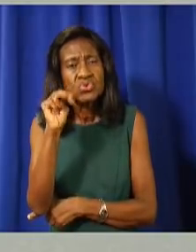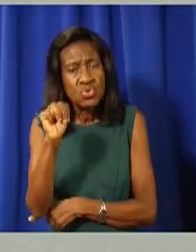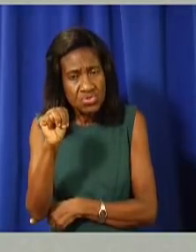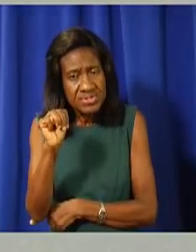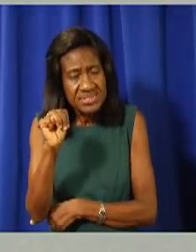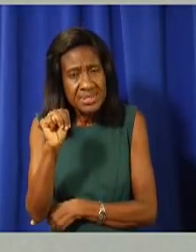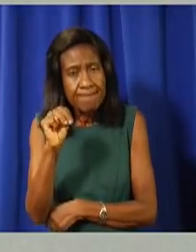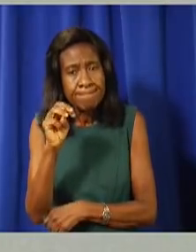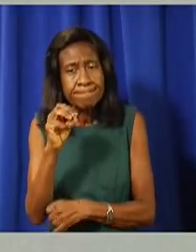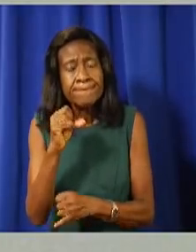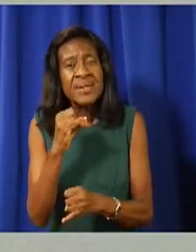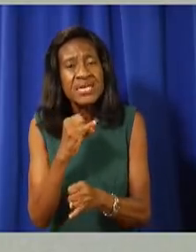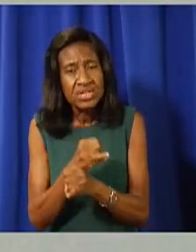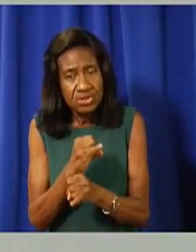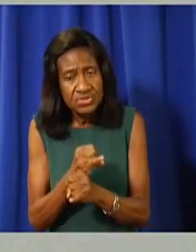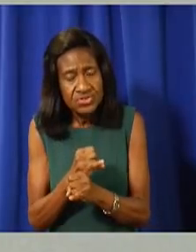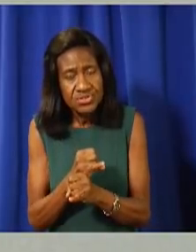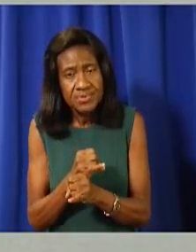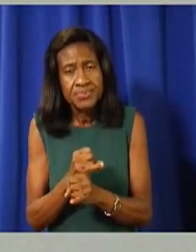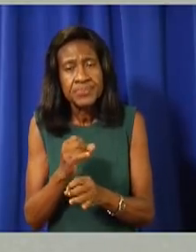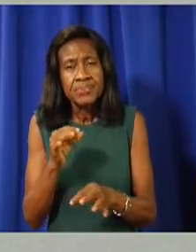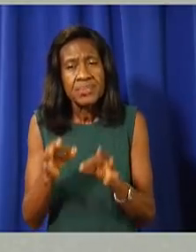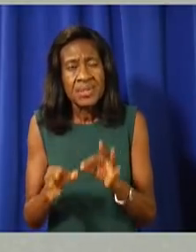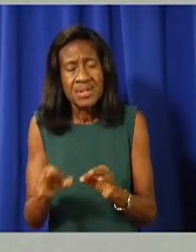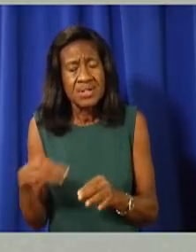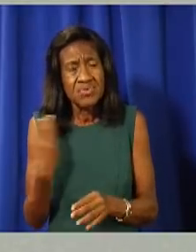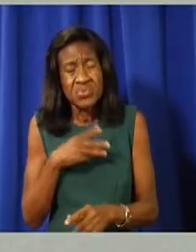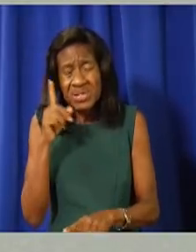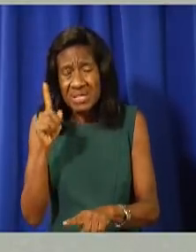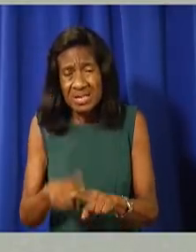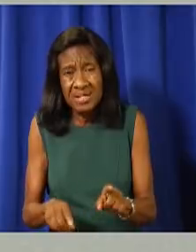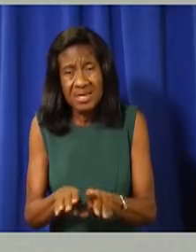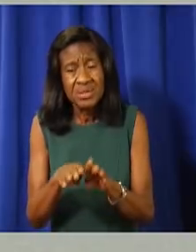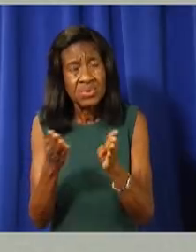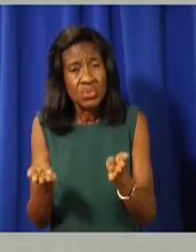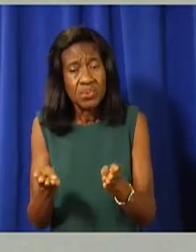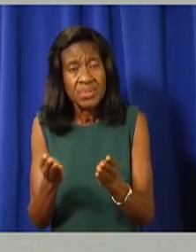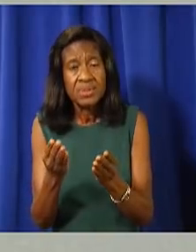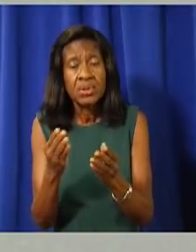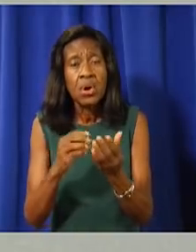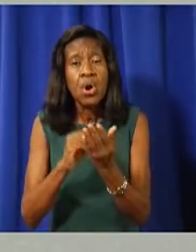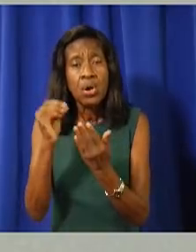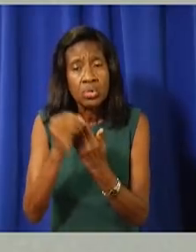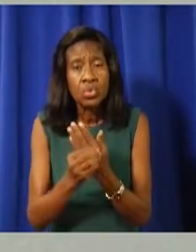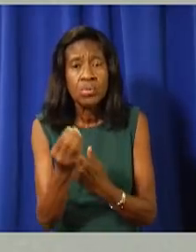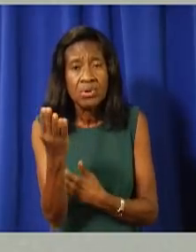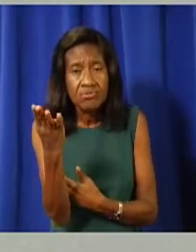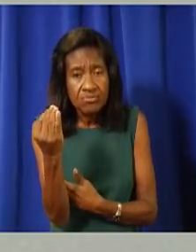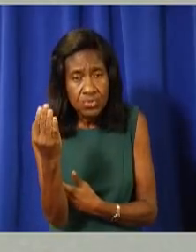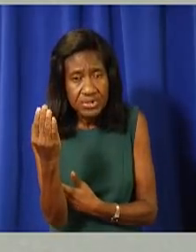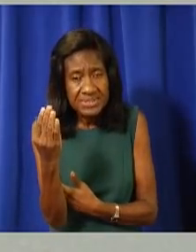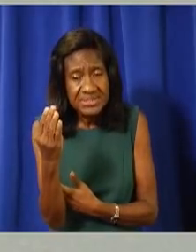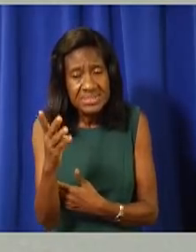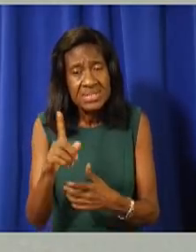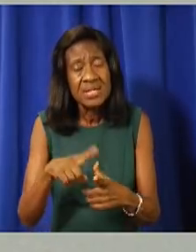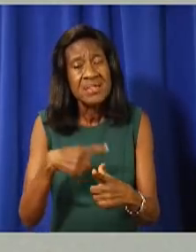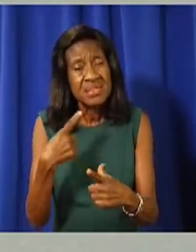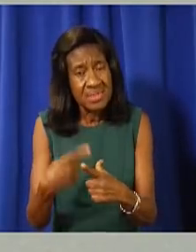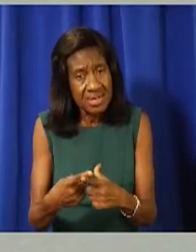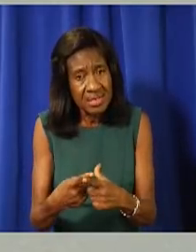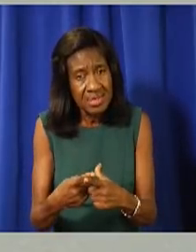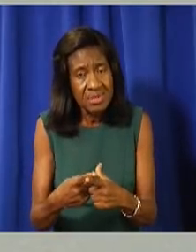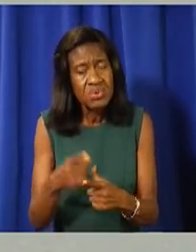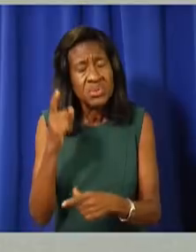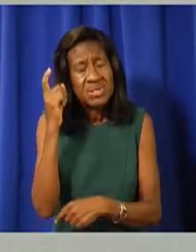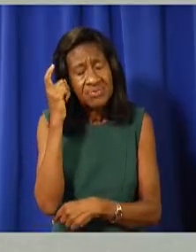If we cannot begin the reopening process on the 14th of October, we will have to consider new measures to support these